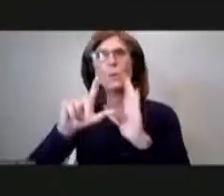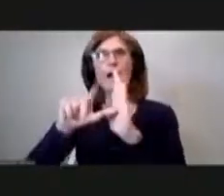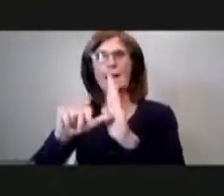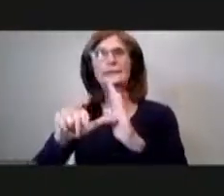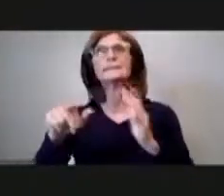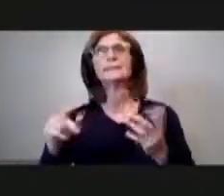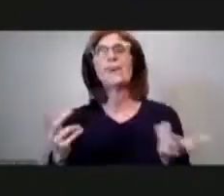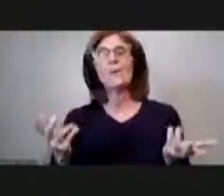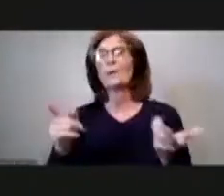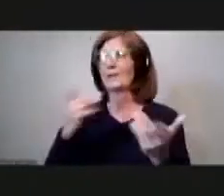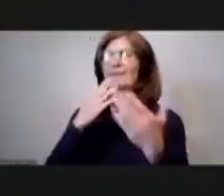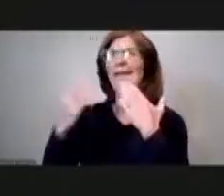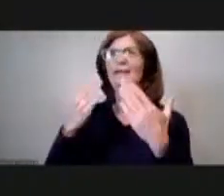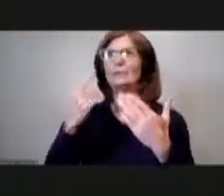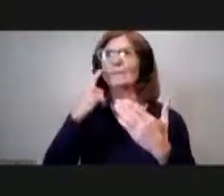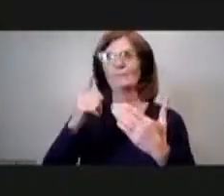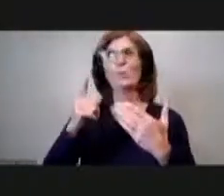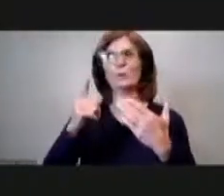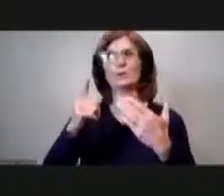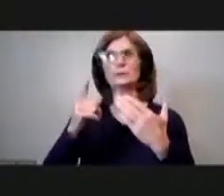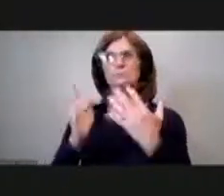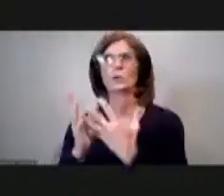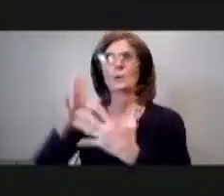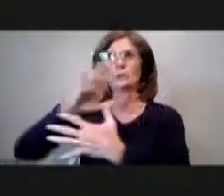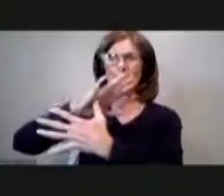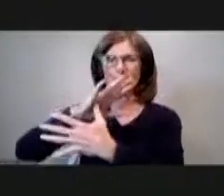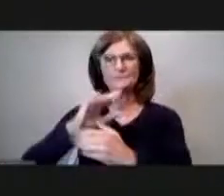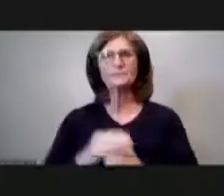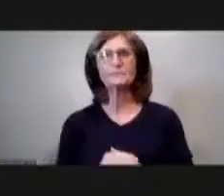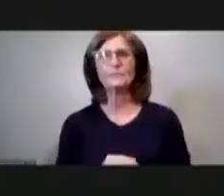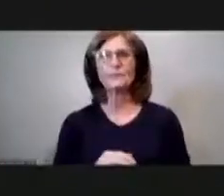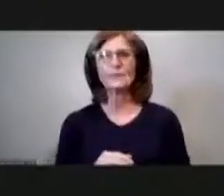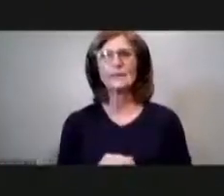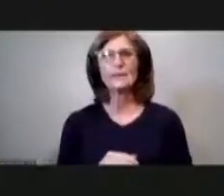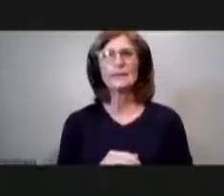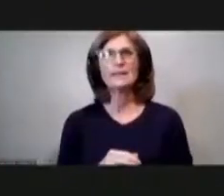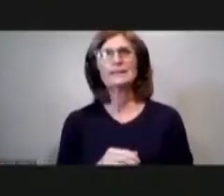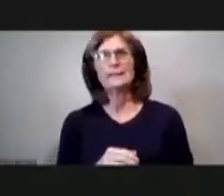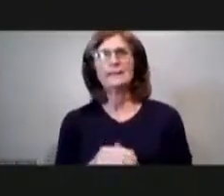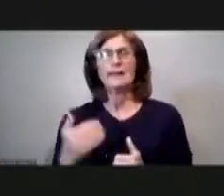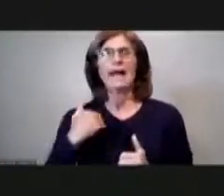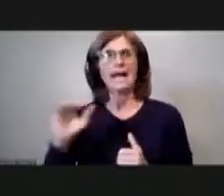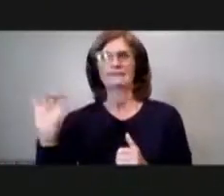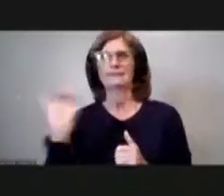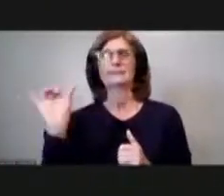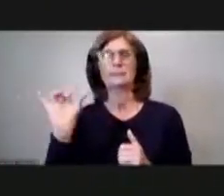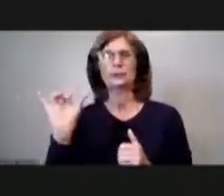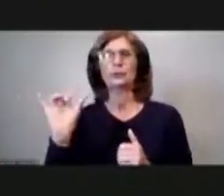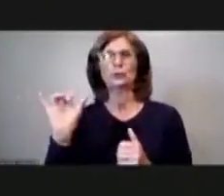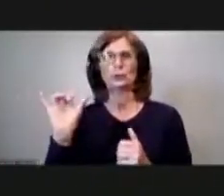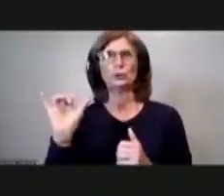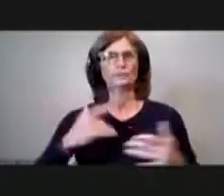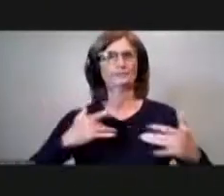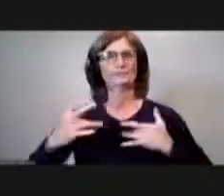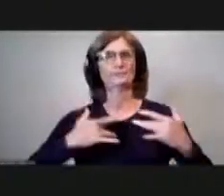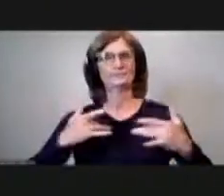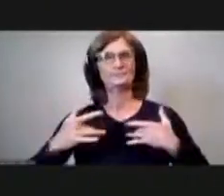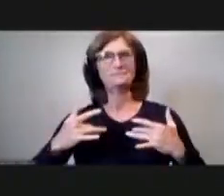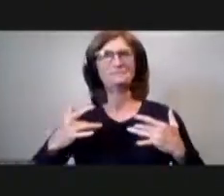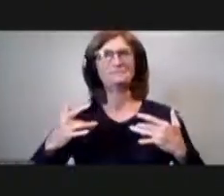thanks for stepping up and putting this down i uh you know i have similar issues with um the